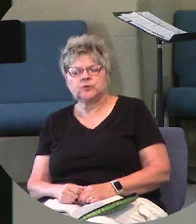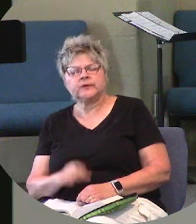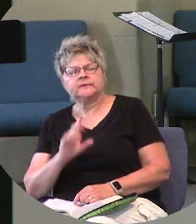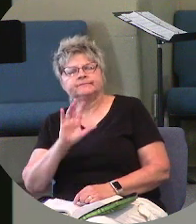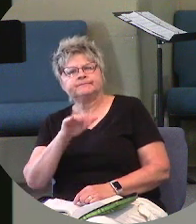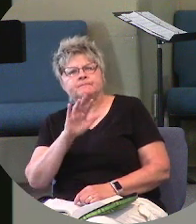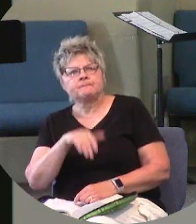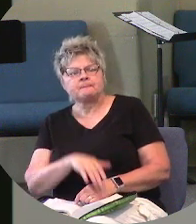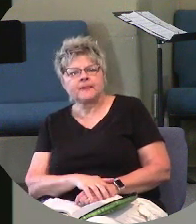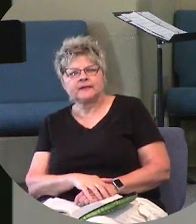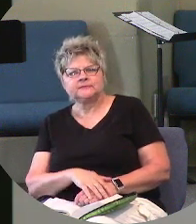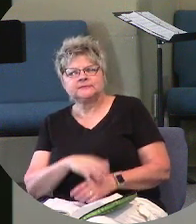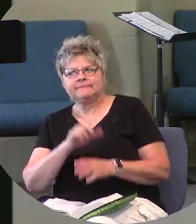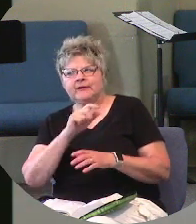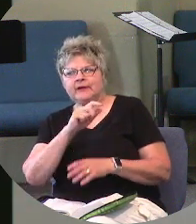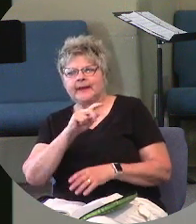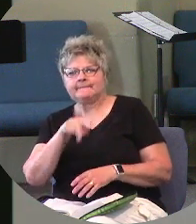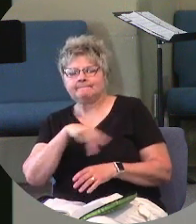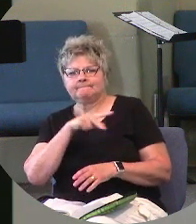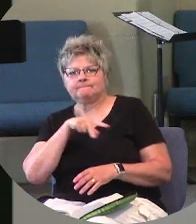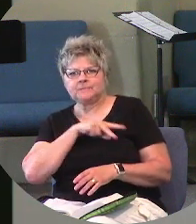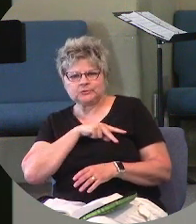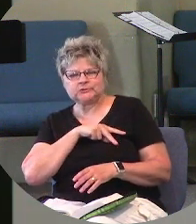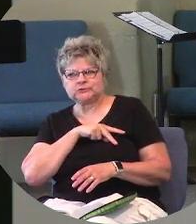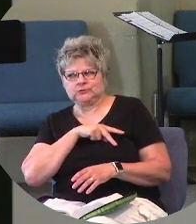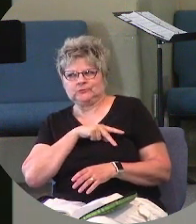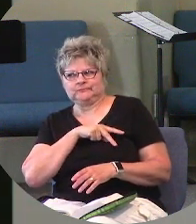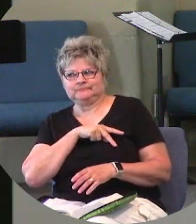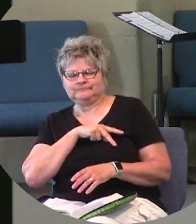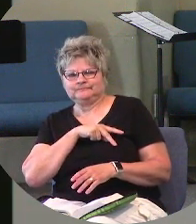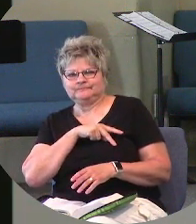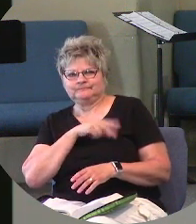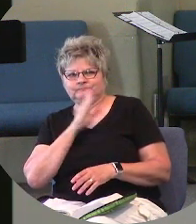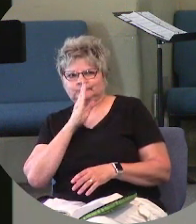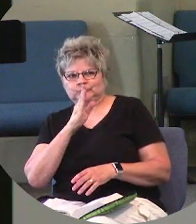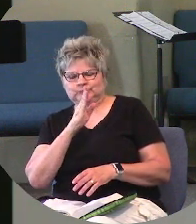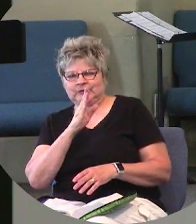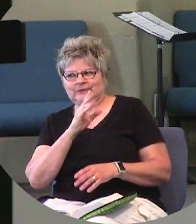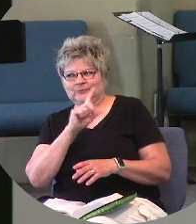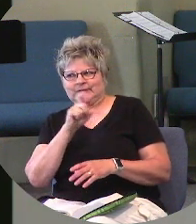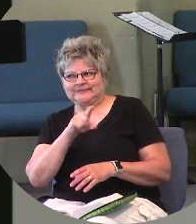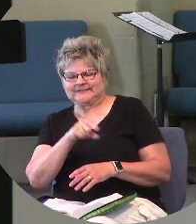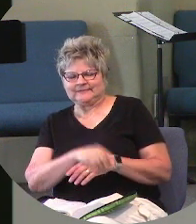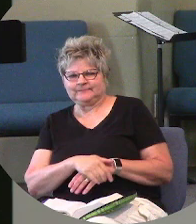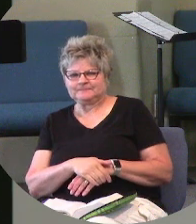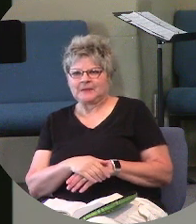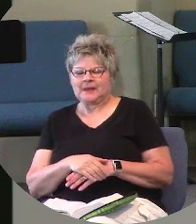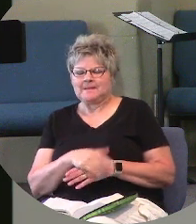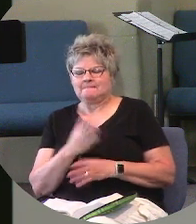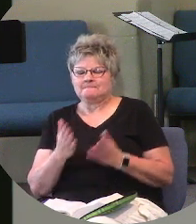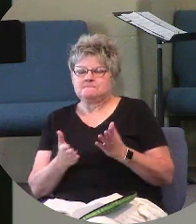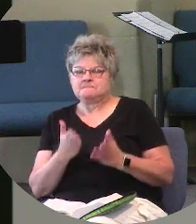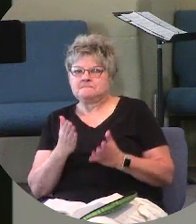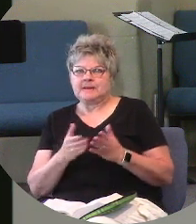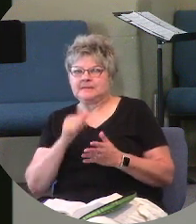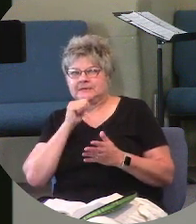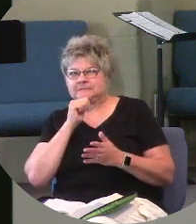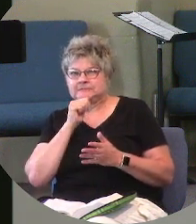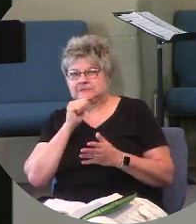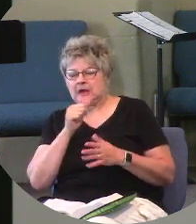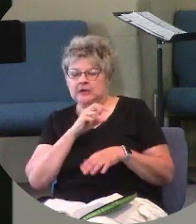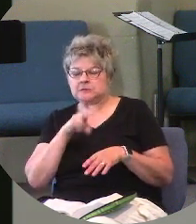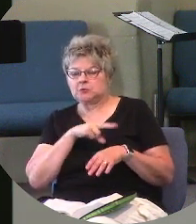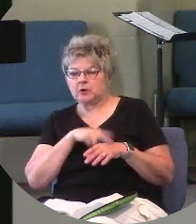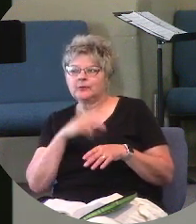a very personal, pointed question, if you will. It might not have been uncommon if